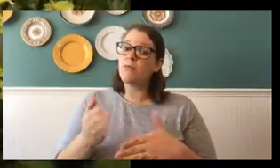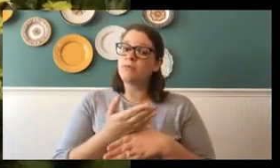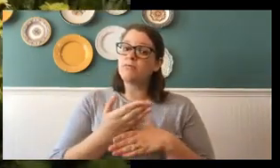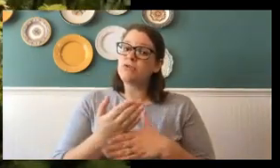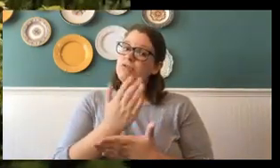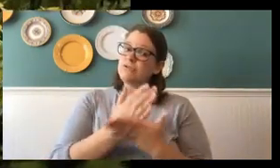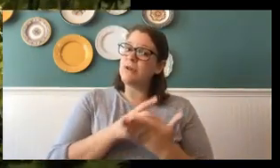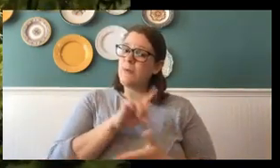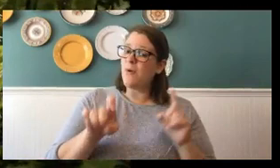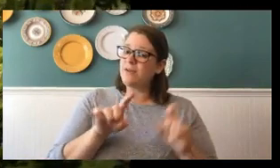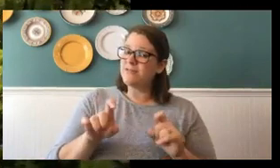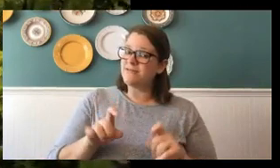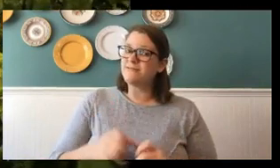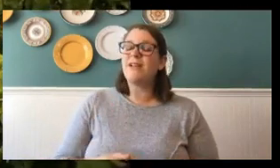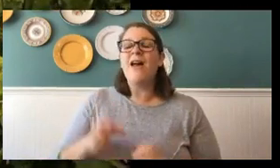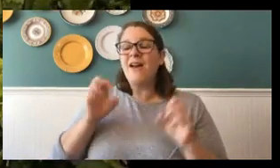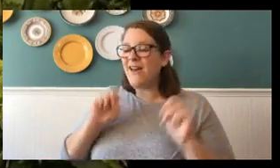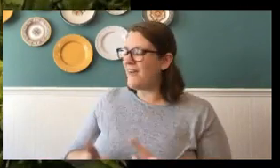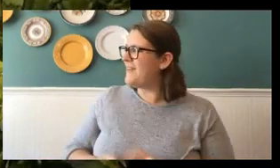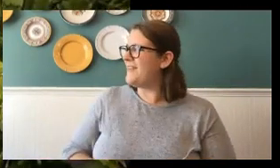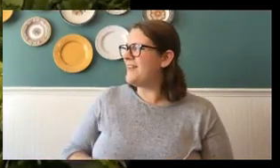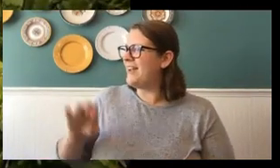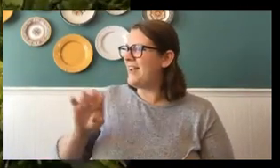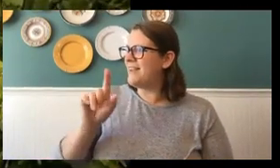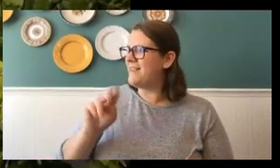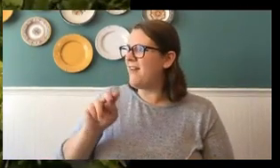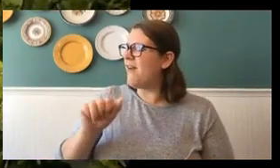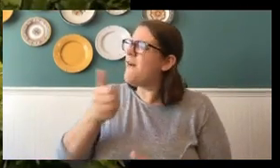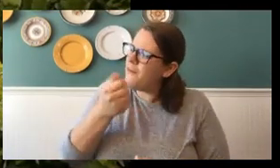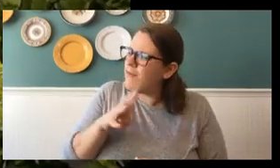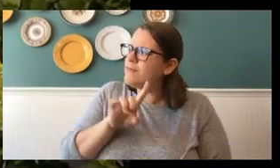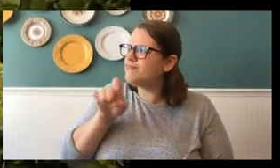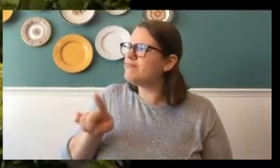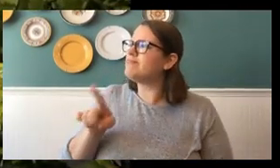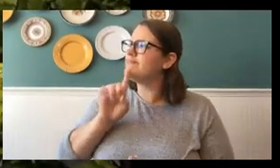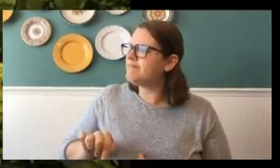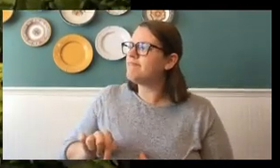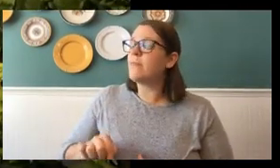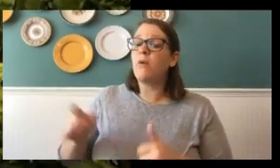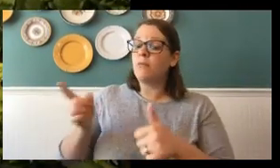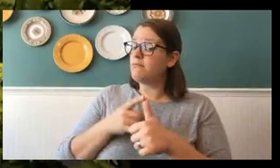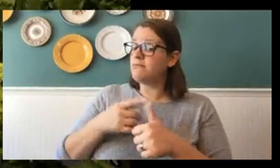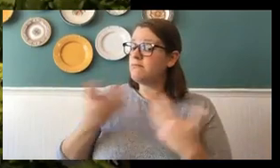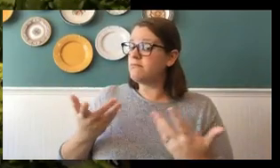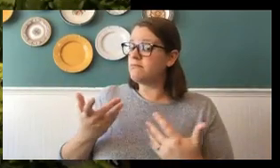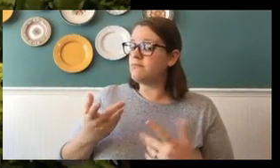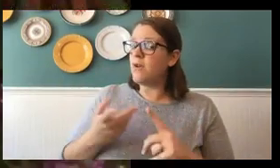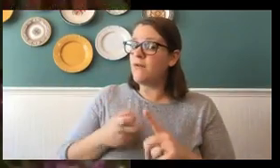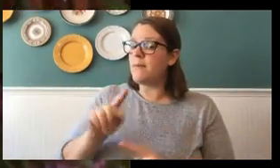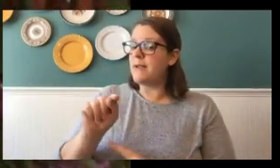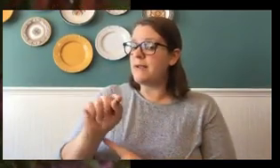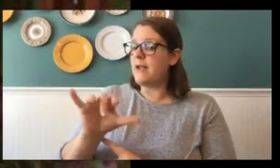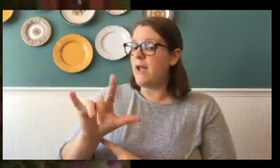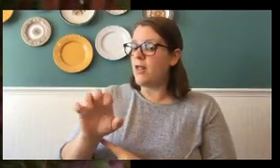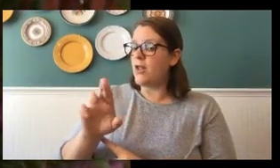have been asking. Hi! All right, Ms. Edna. You've got a few questions to answer. yay! One from Tyler